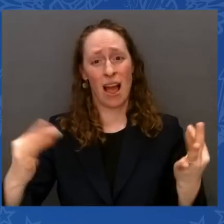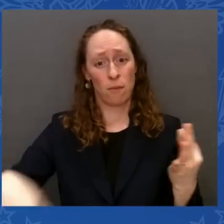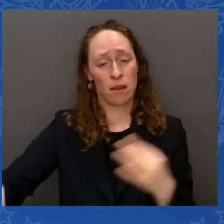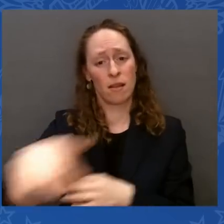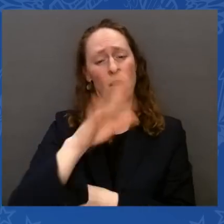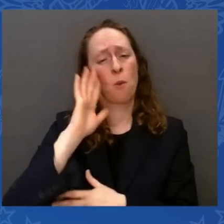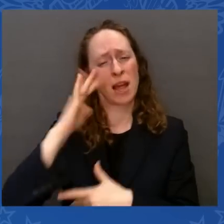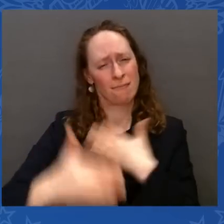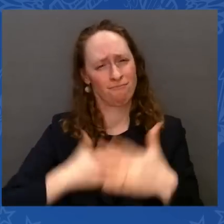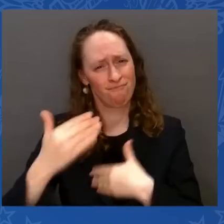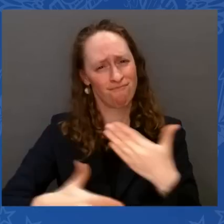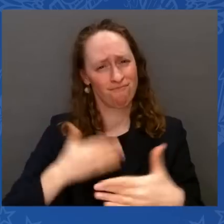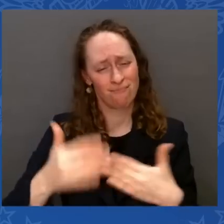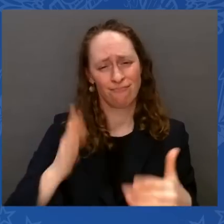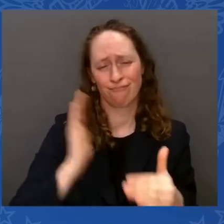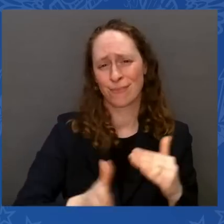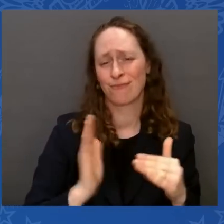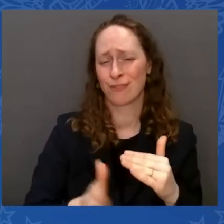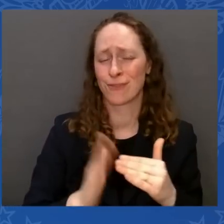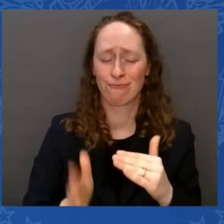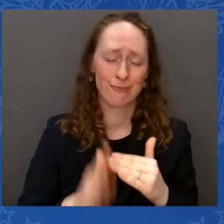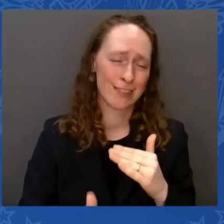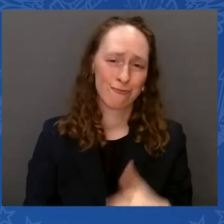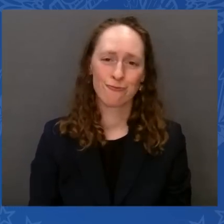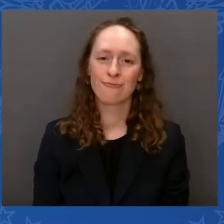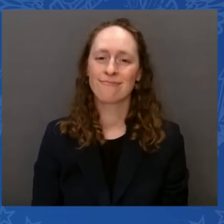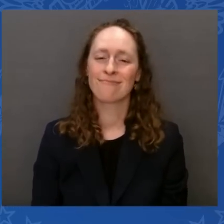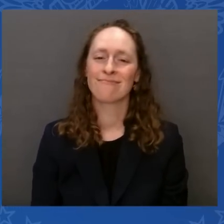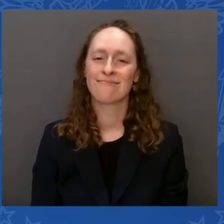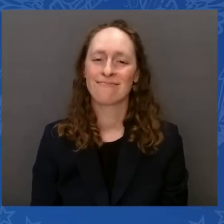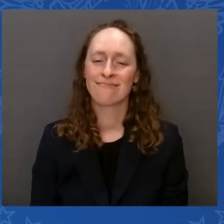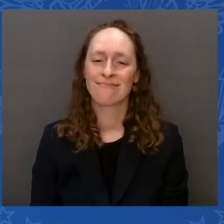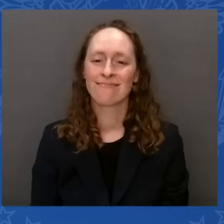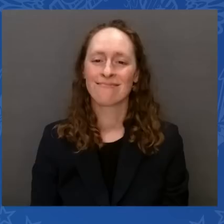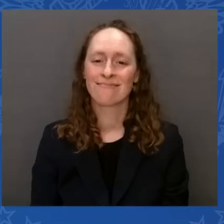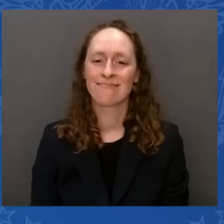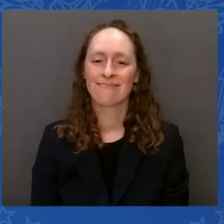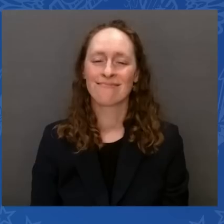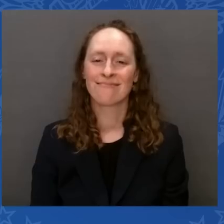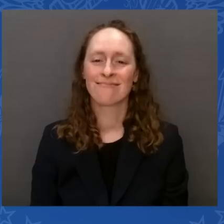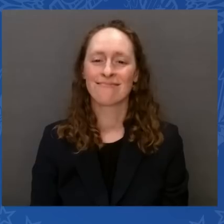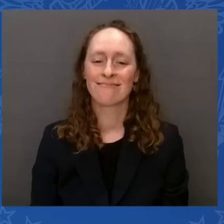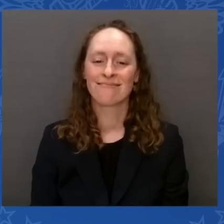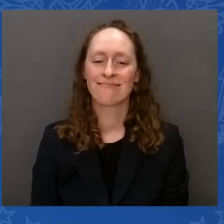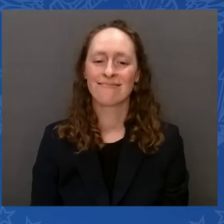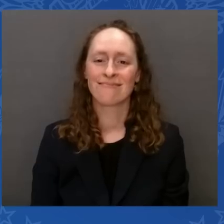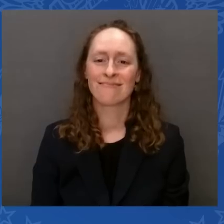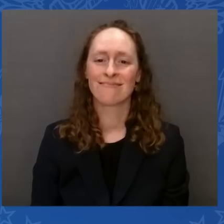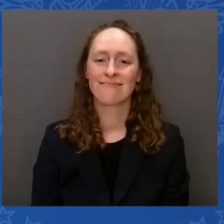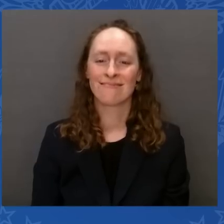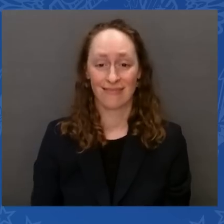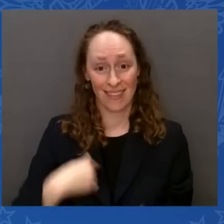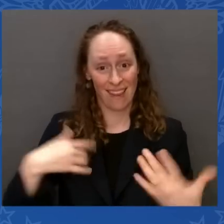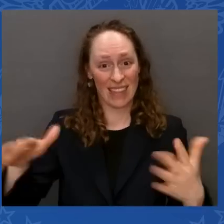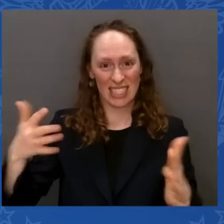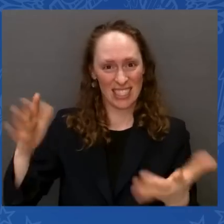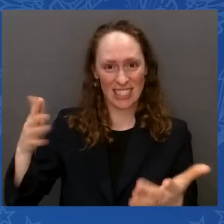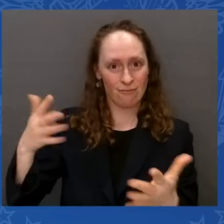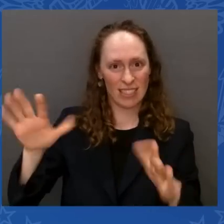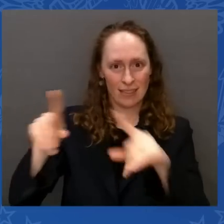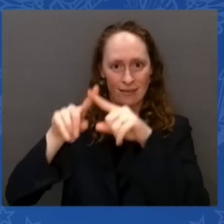signs, as I indicated, to let people know what — who's bringing in this project, why it's happening. And, Steny,